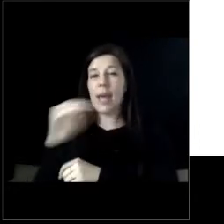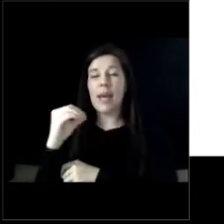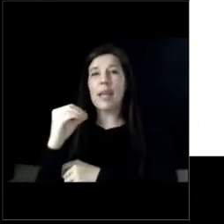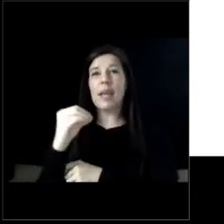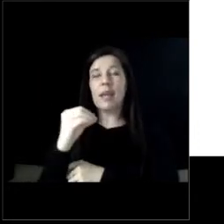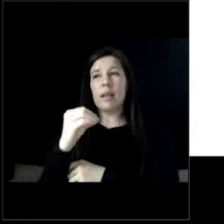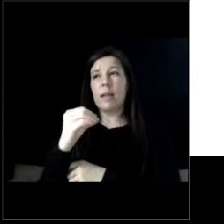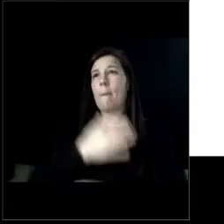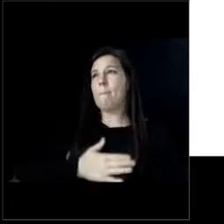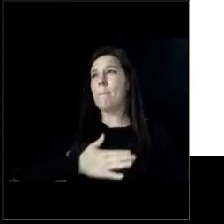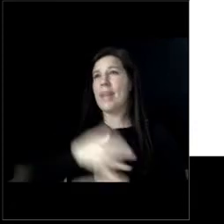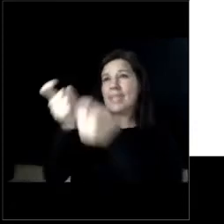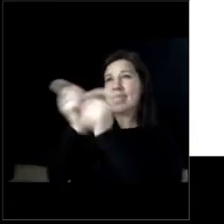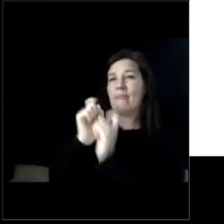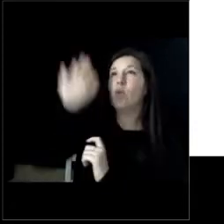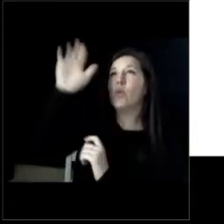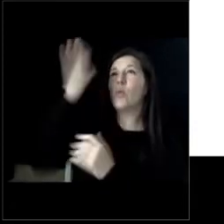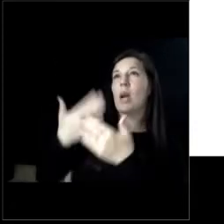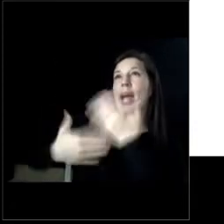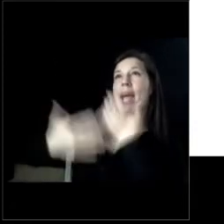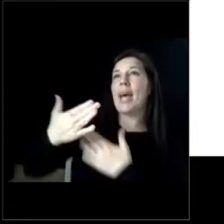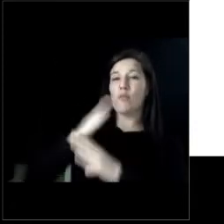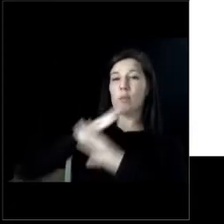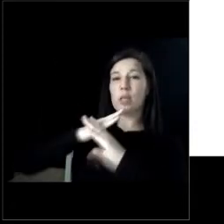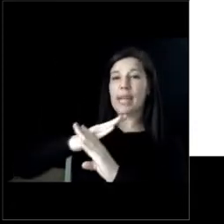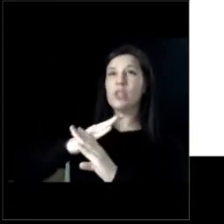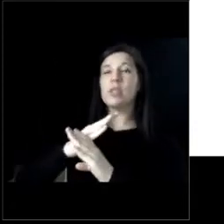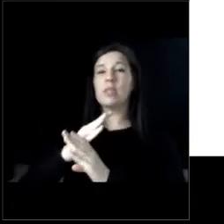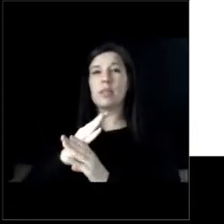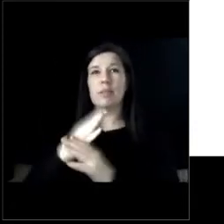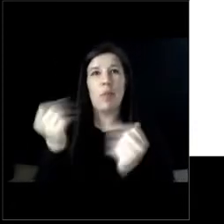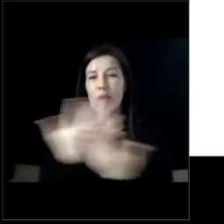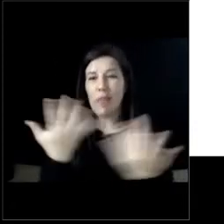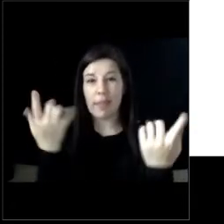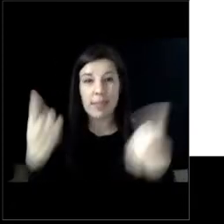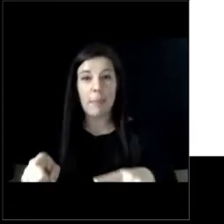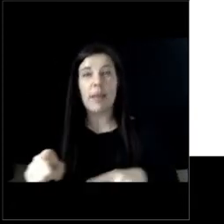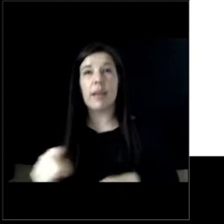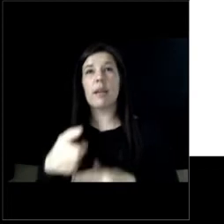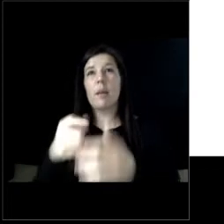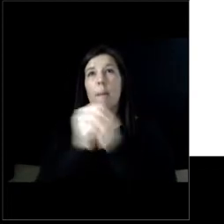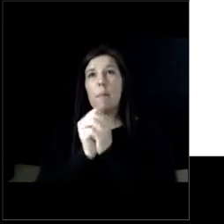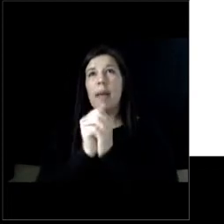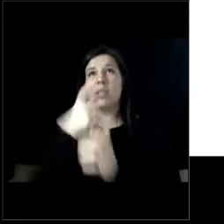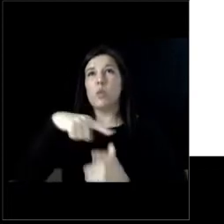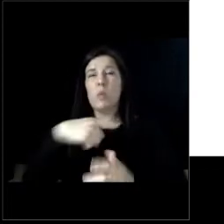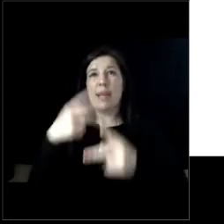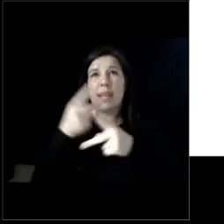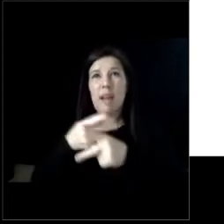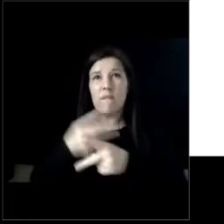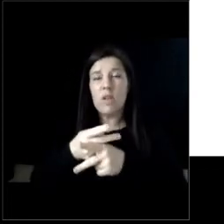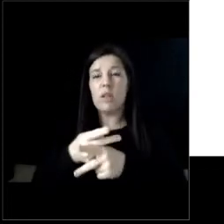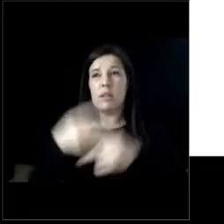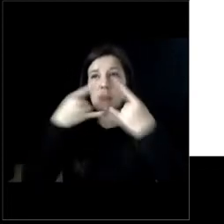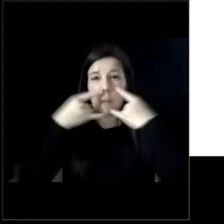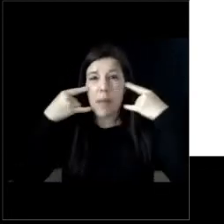protection against this monkey virus that's coming around we pray father that we will take precautions and wear our masks or